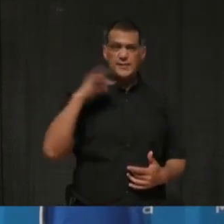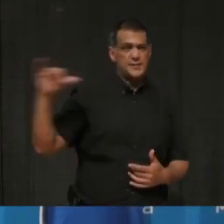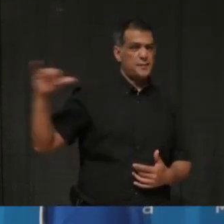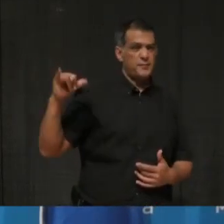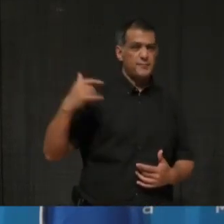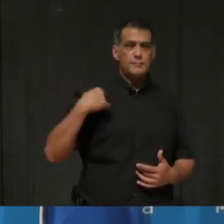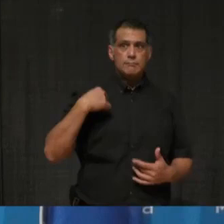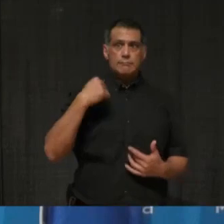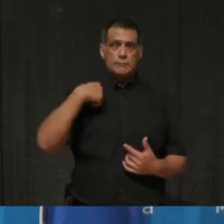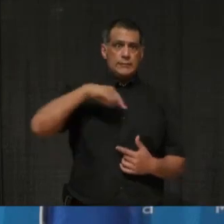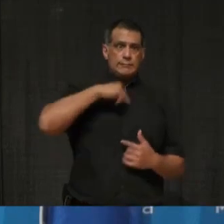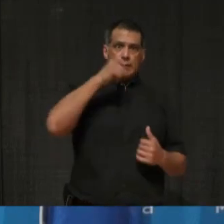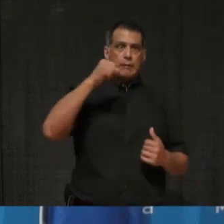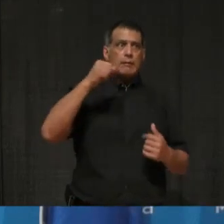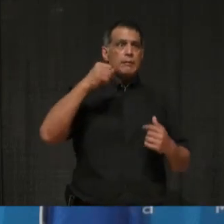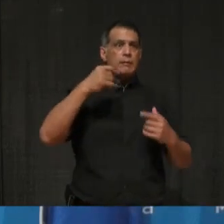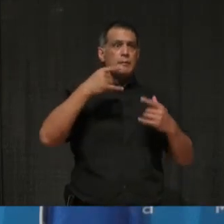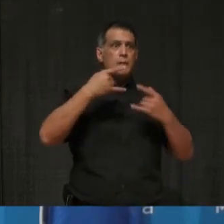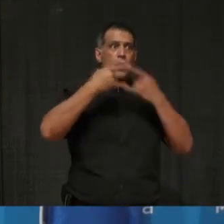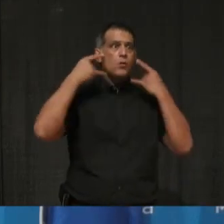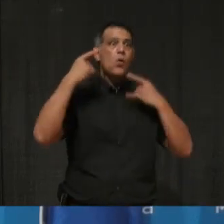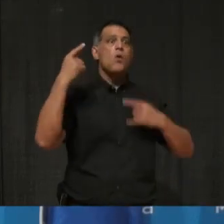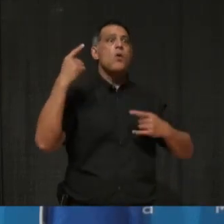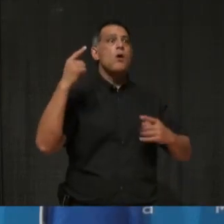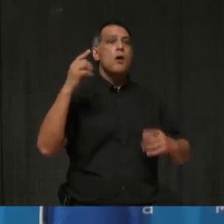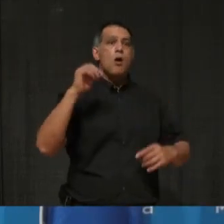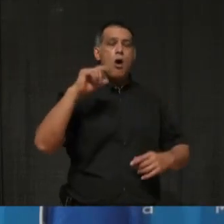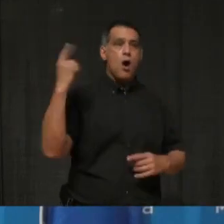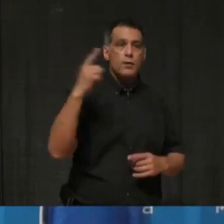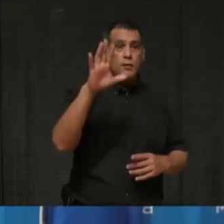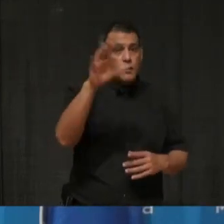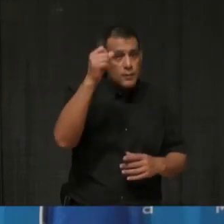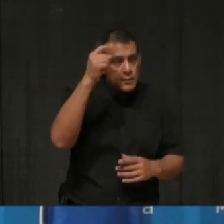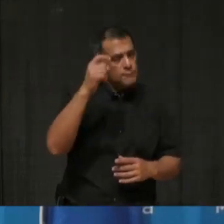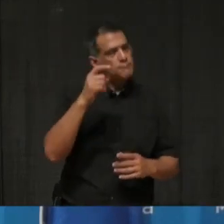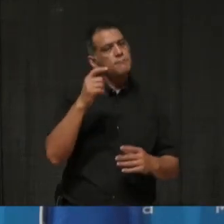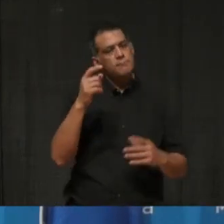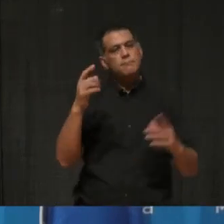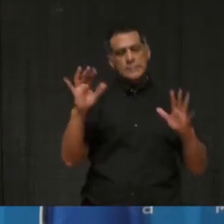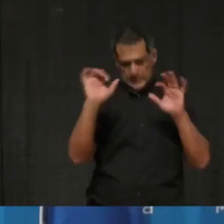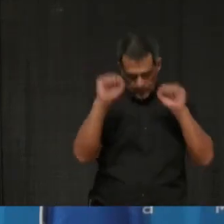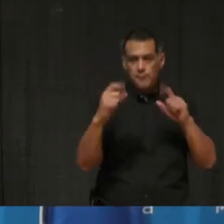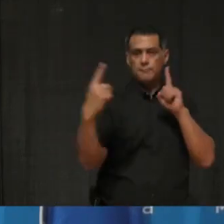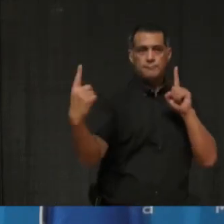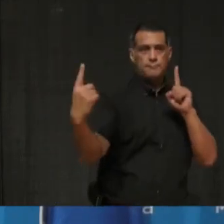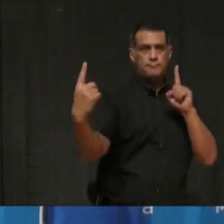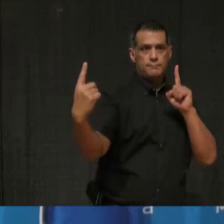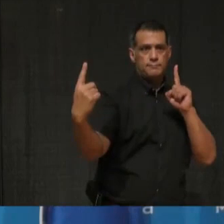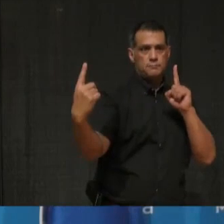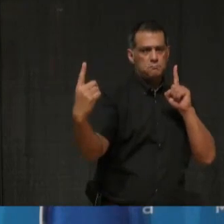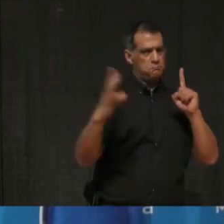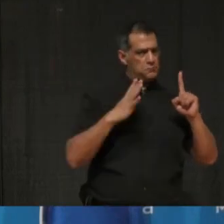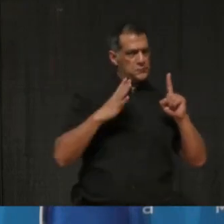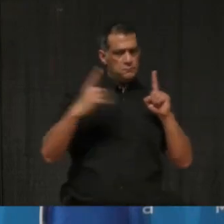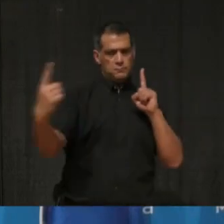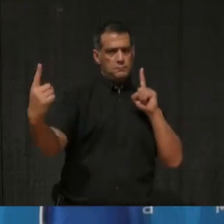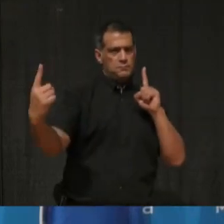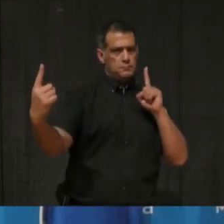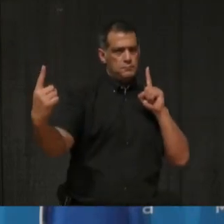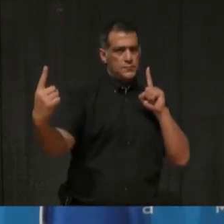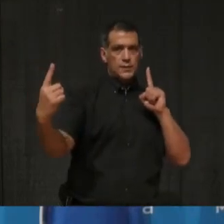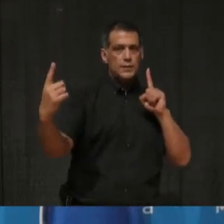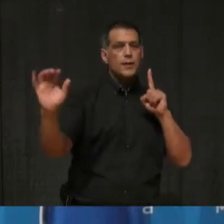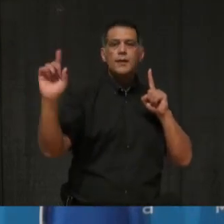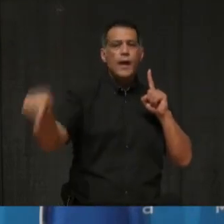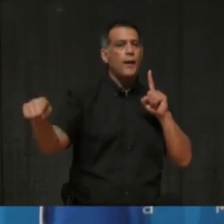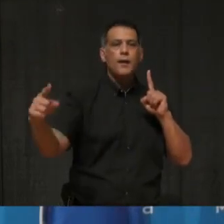considered it yet, Ashley. And I'm not sure that we will. I think as long as you can safely physically distance, that's the key. But if you cannot,